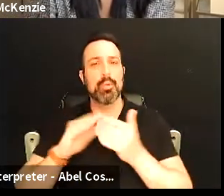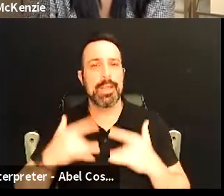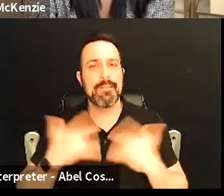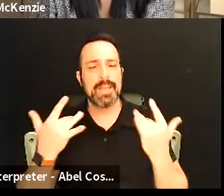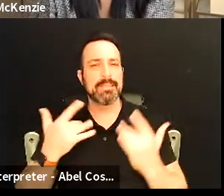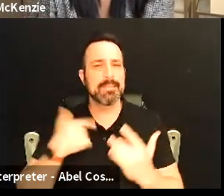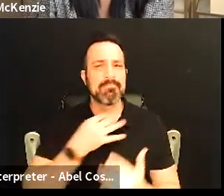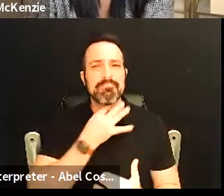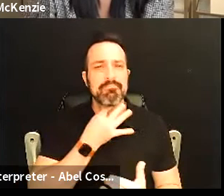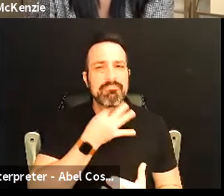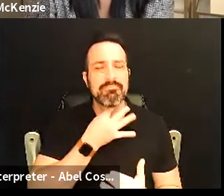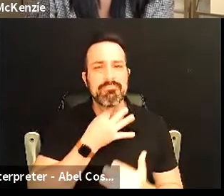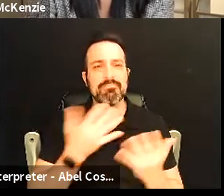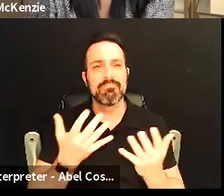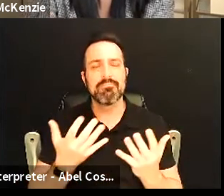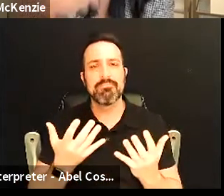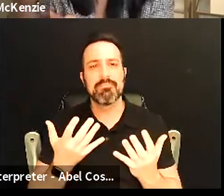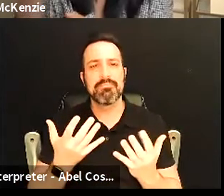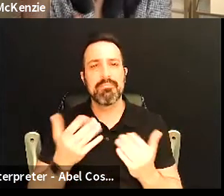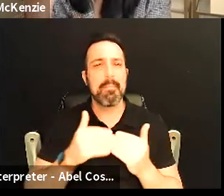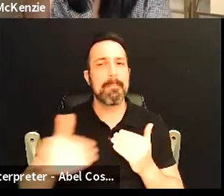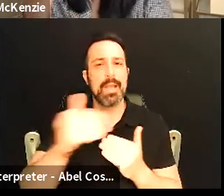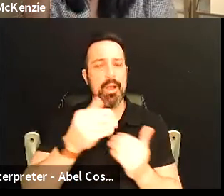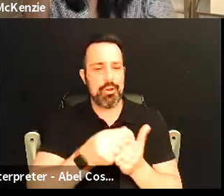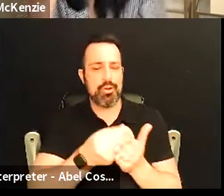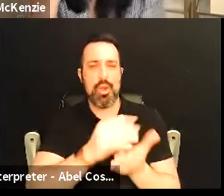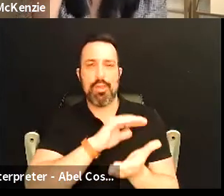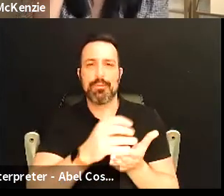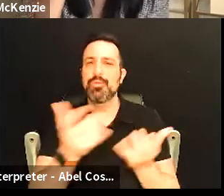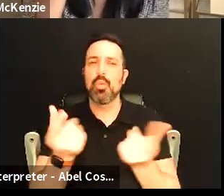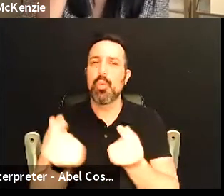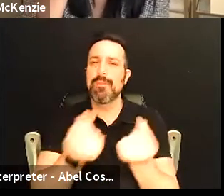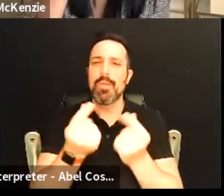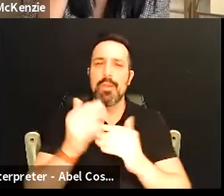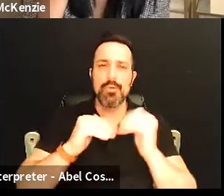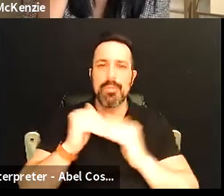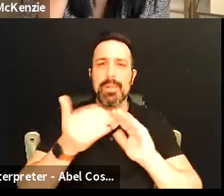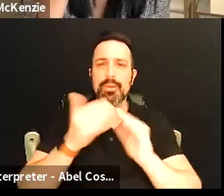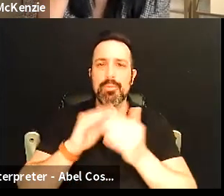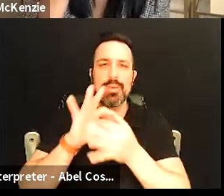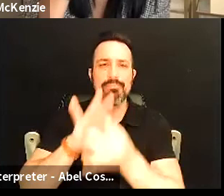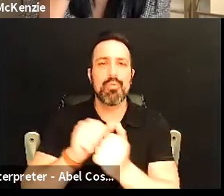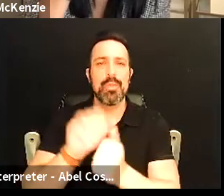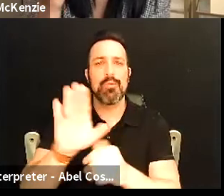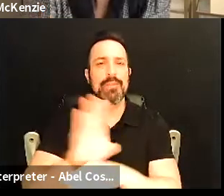and i'm just kind of wondering like i guess beyond just the dollars like what have you done to build community around your ventures